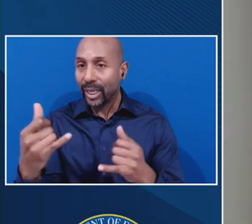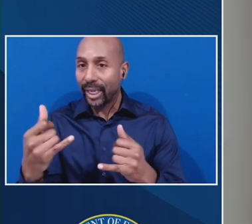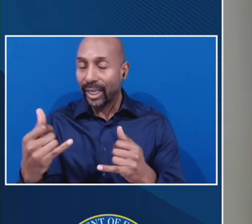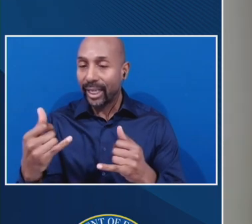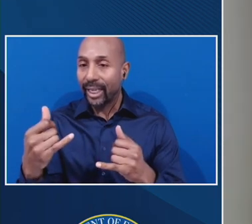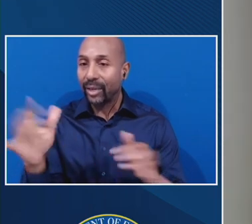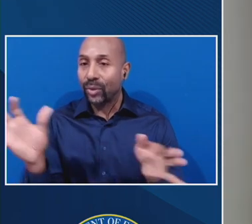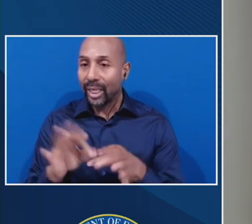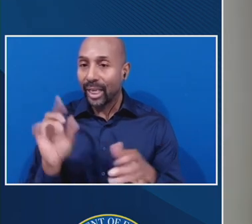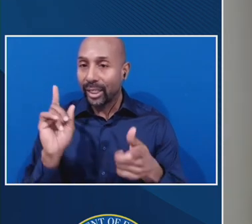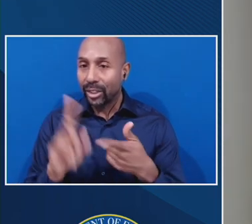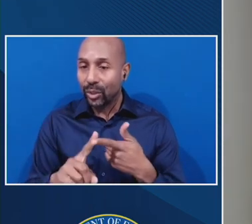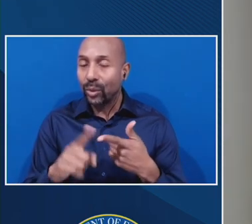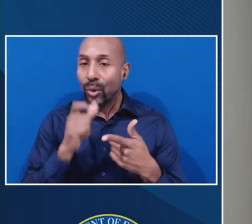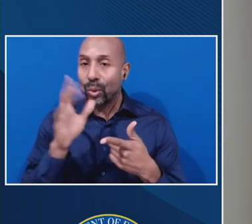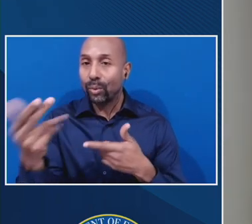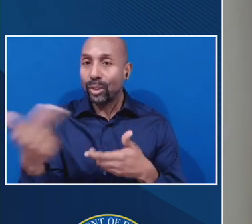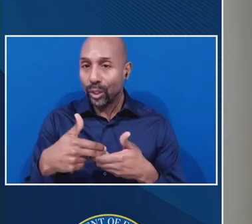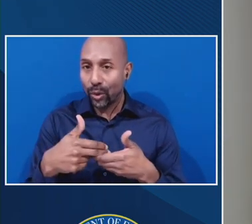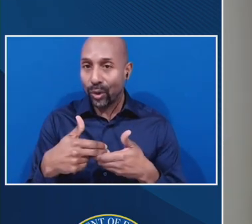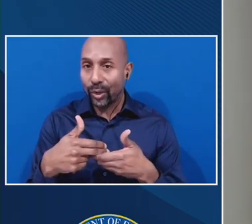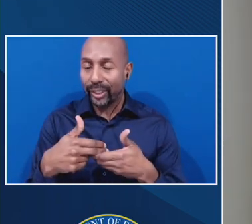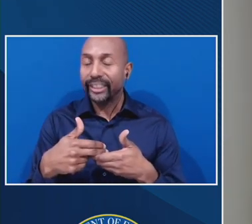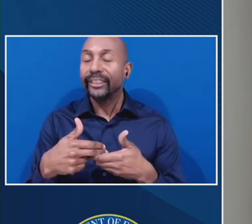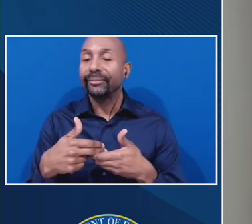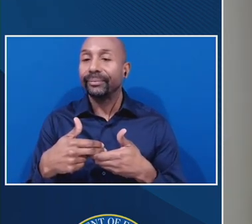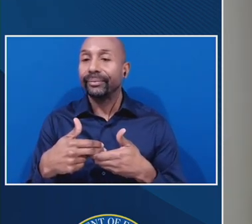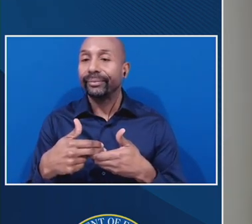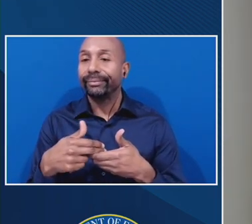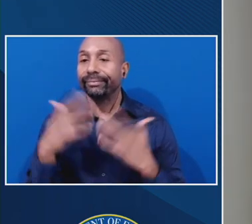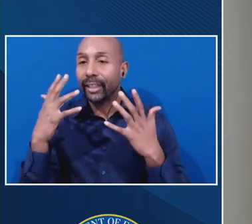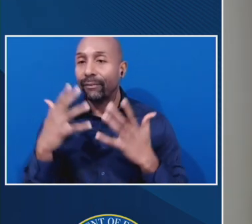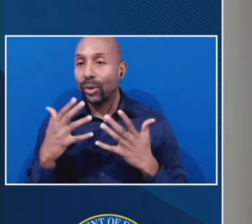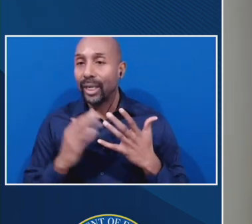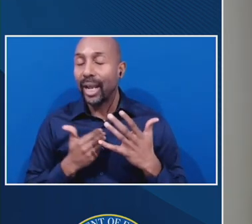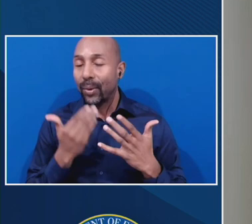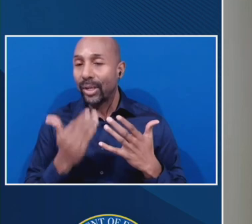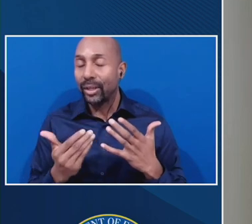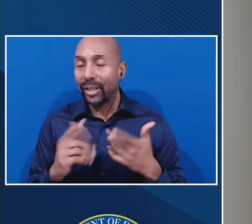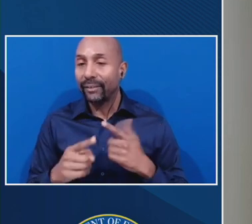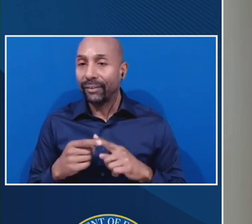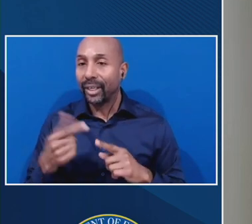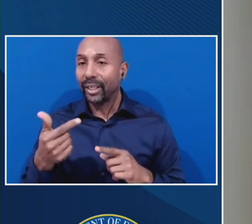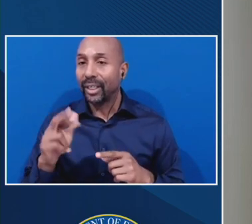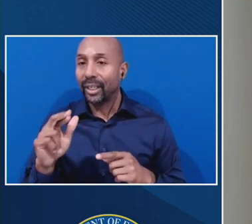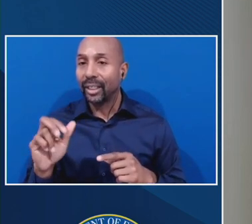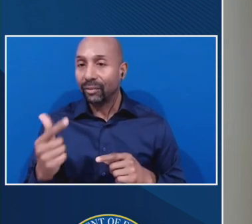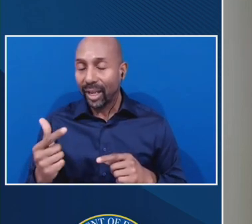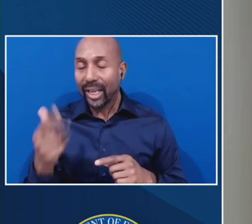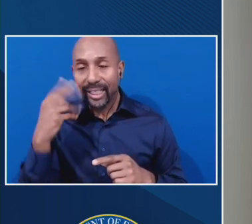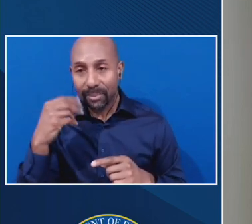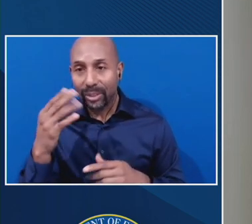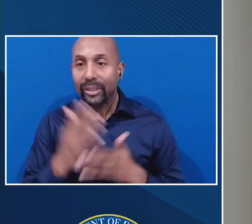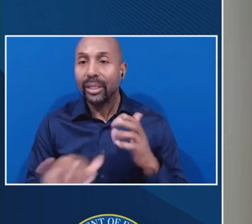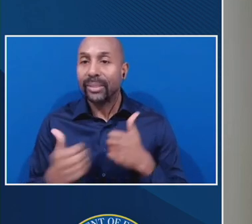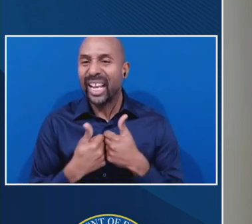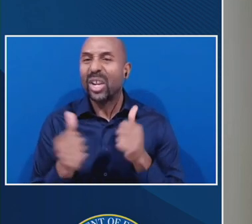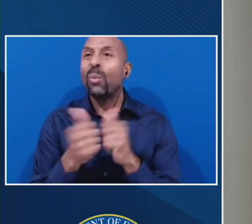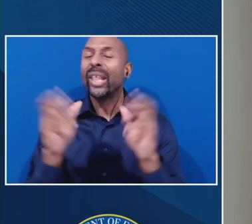who will be joining us here at the table. Unfortunately, our good friend, Greg, has encountered some challenges with weather,